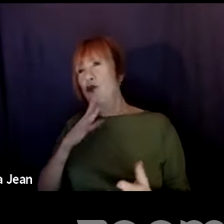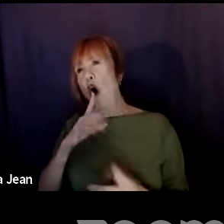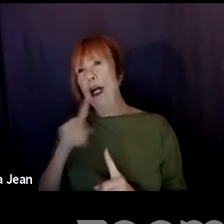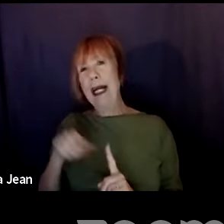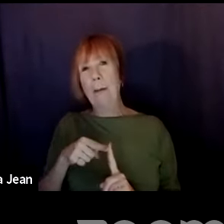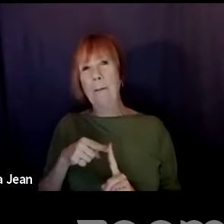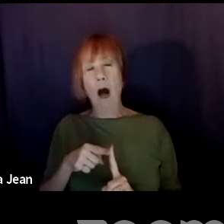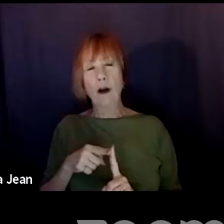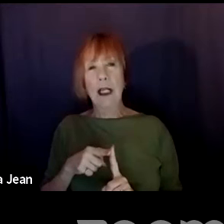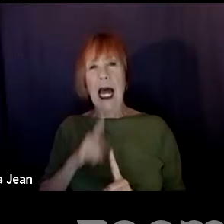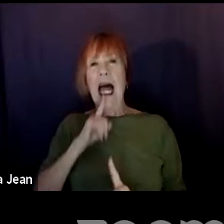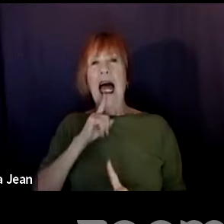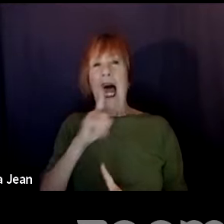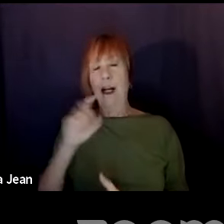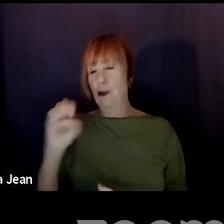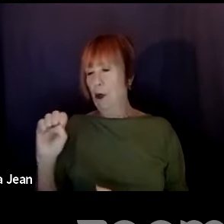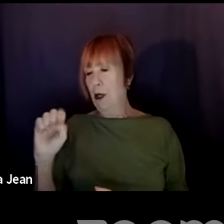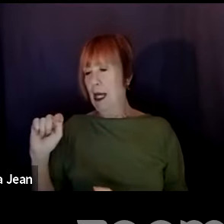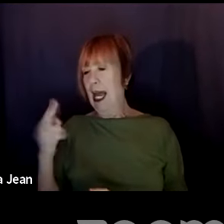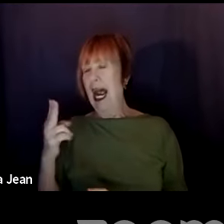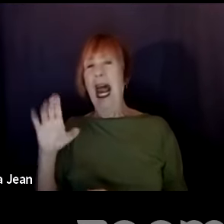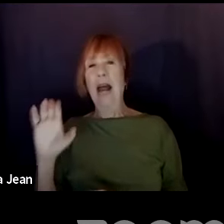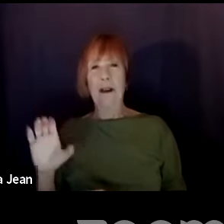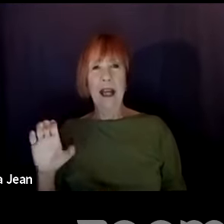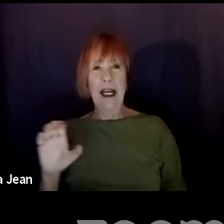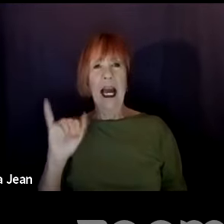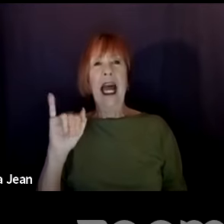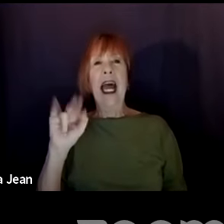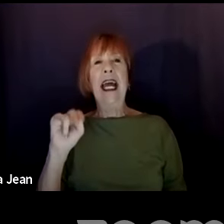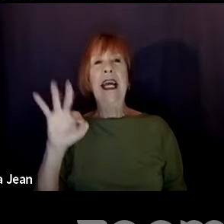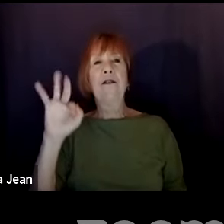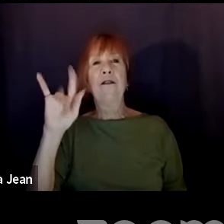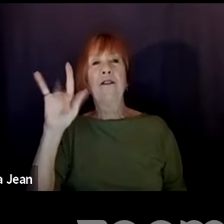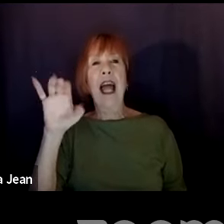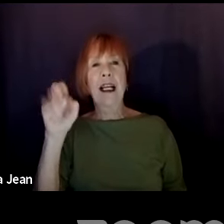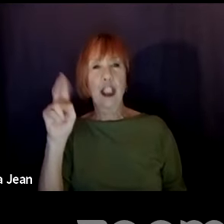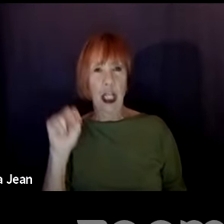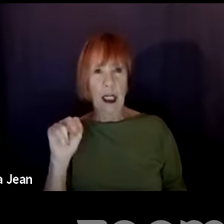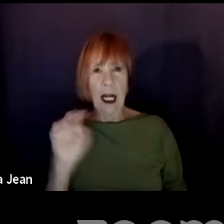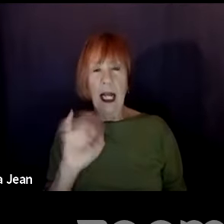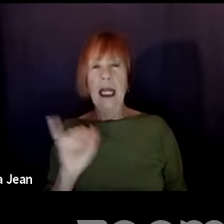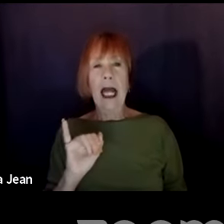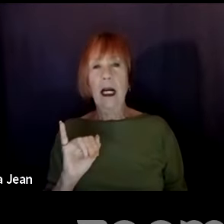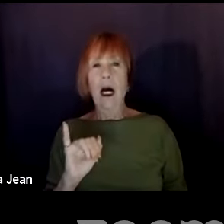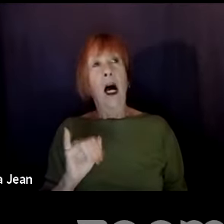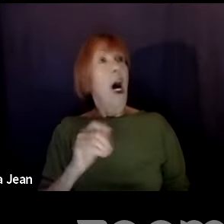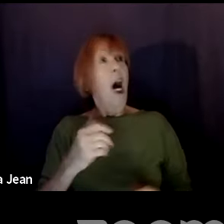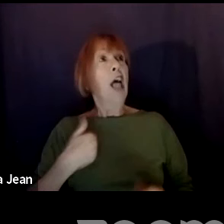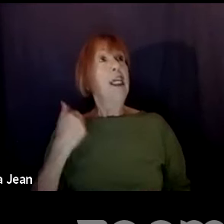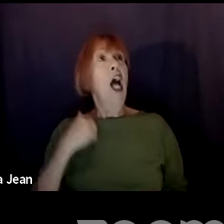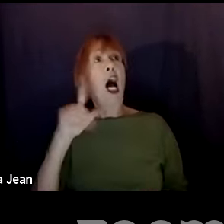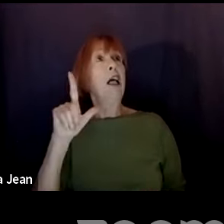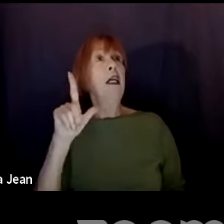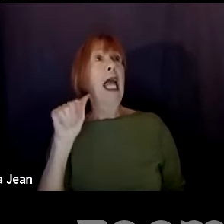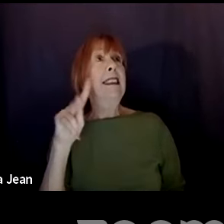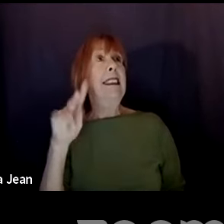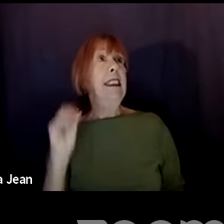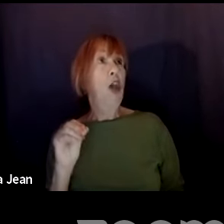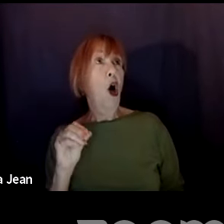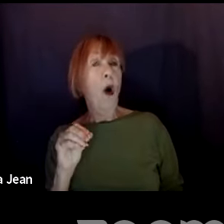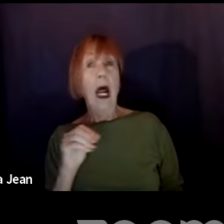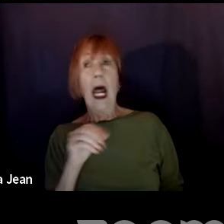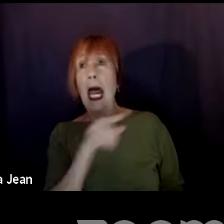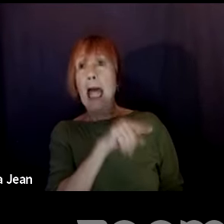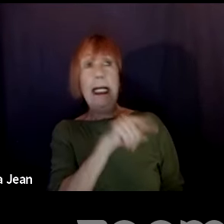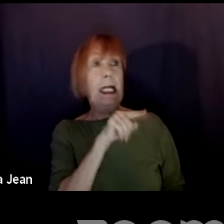actual ethnic inflection. Like if I was going to write a young Latino, so let's, let's go to Maria. Like if I'm writing a young Latino character and I have